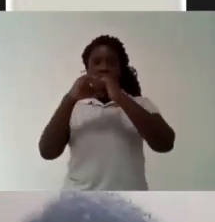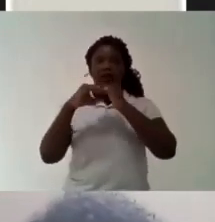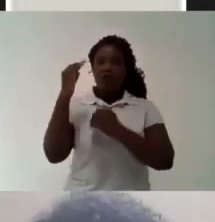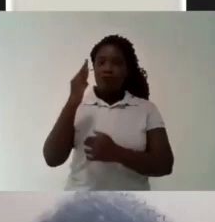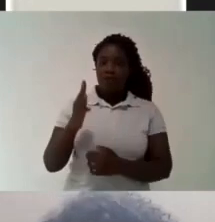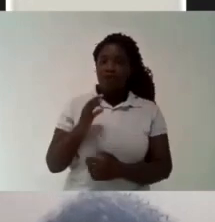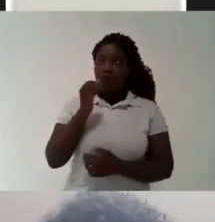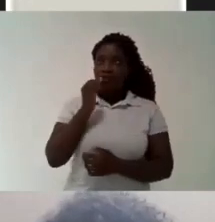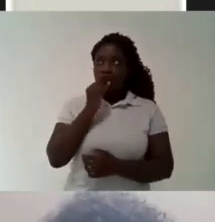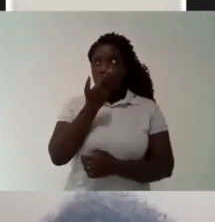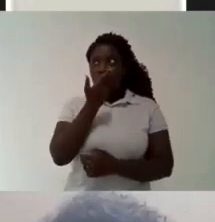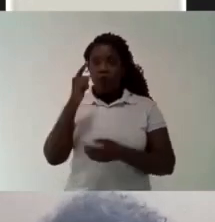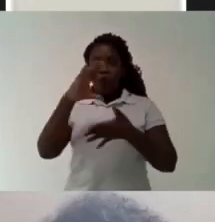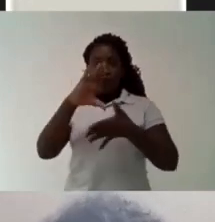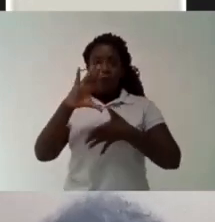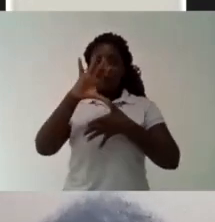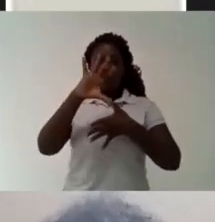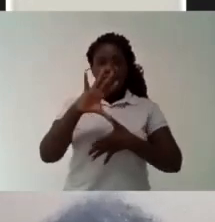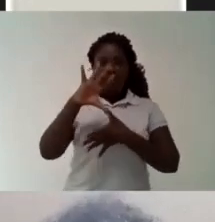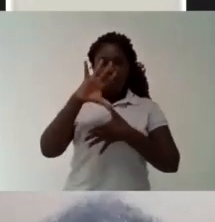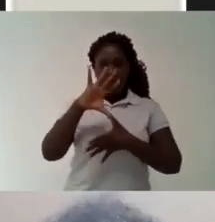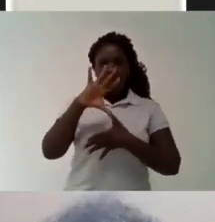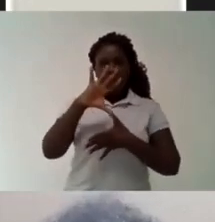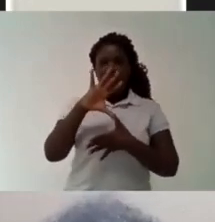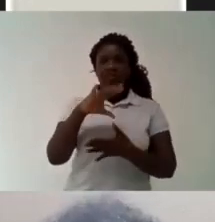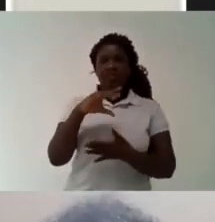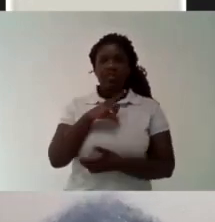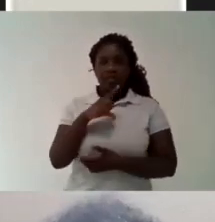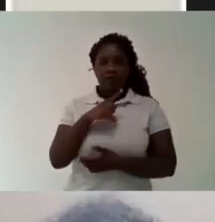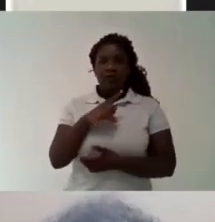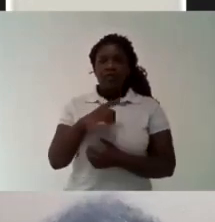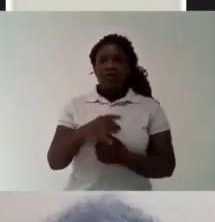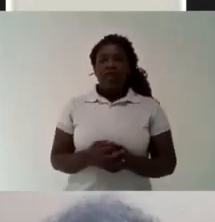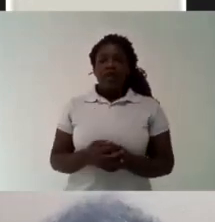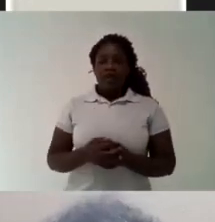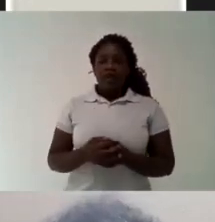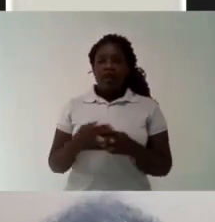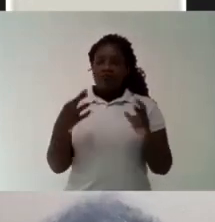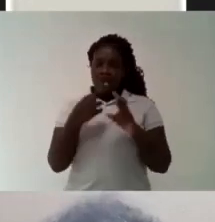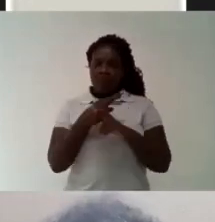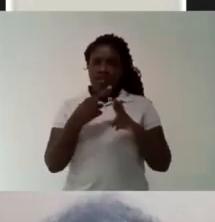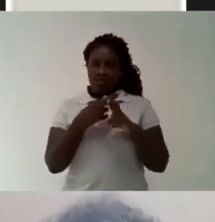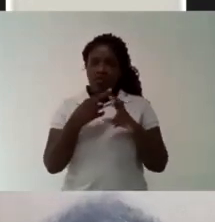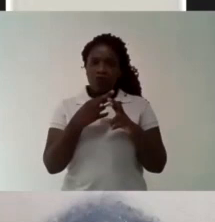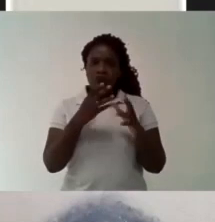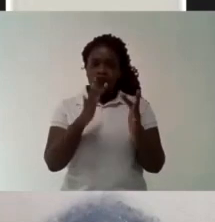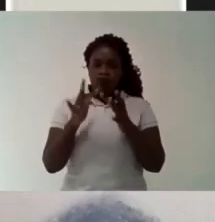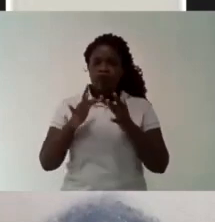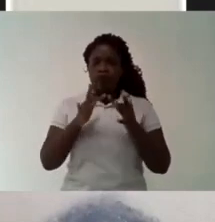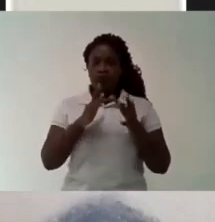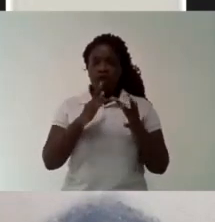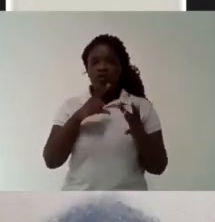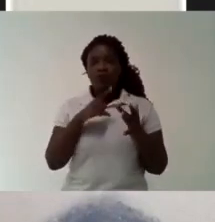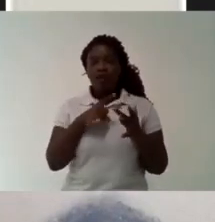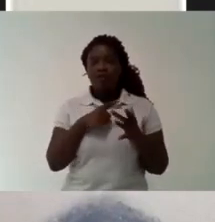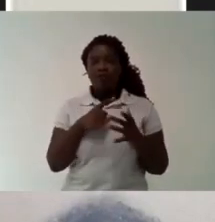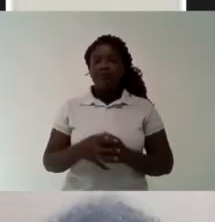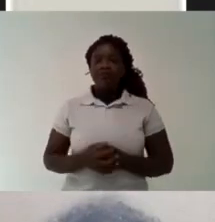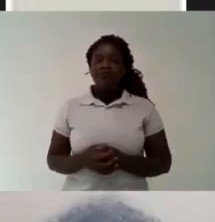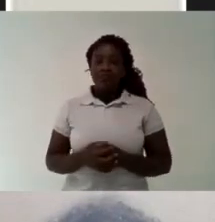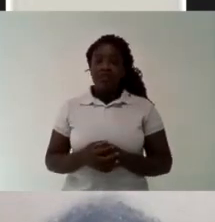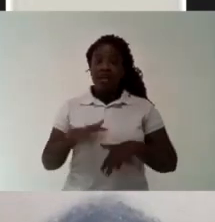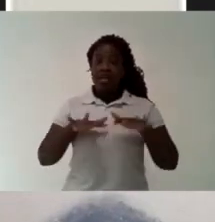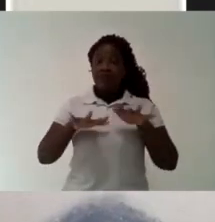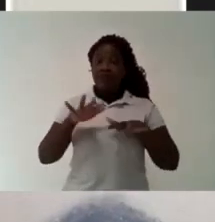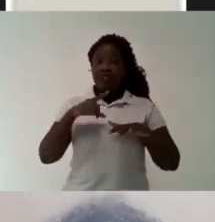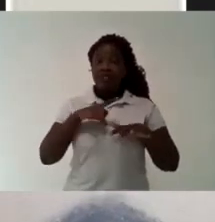and backlashes And this is happening via the budget cuts Via